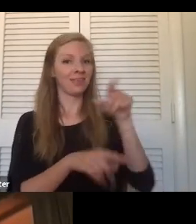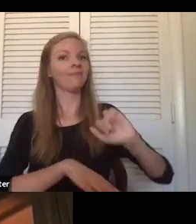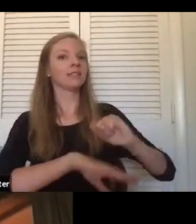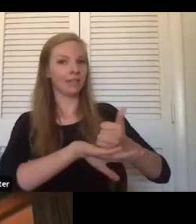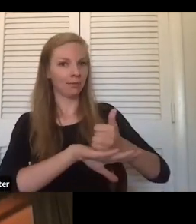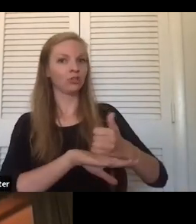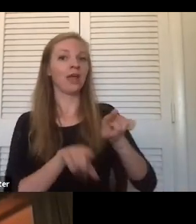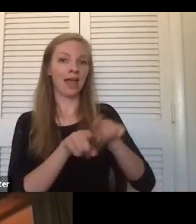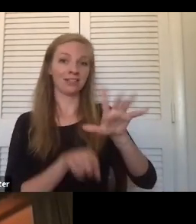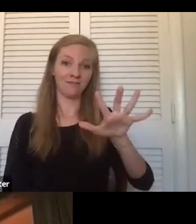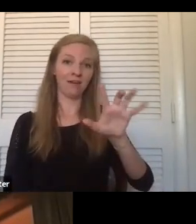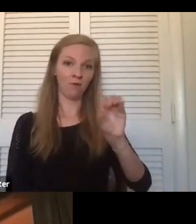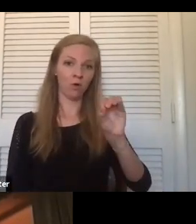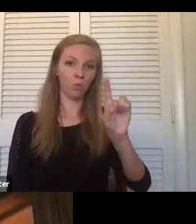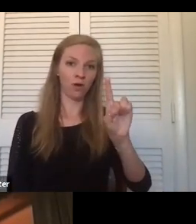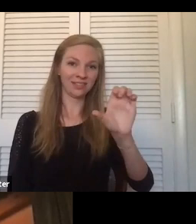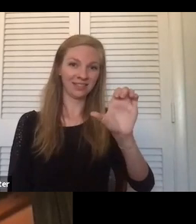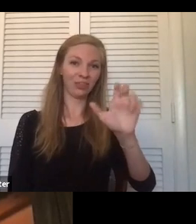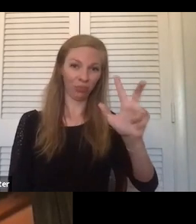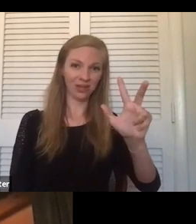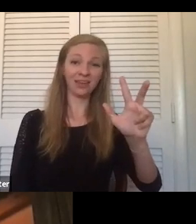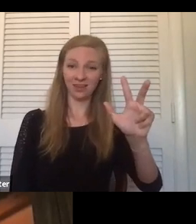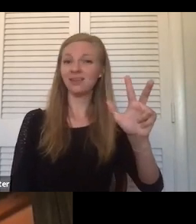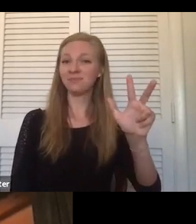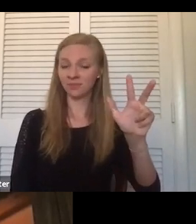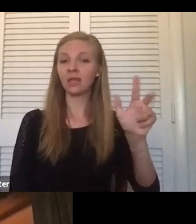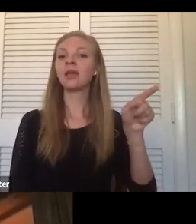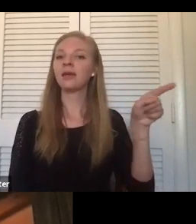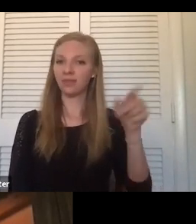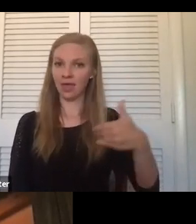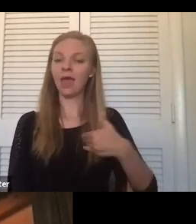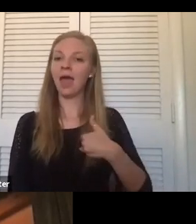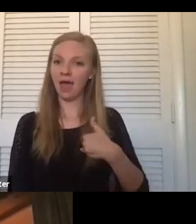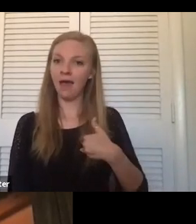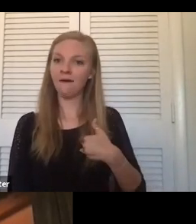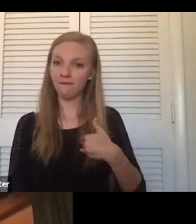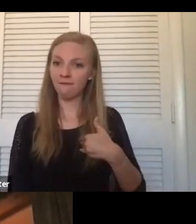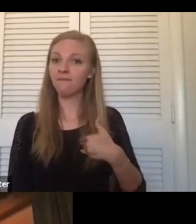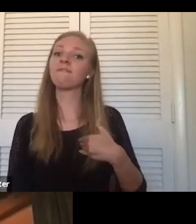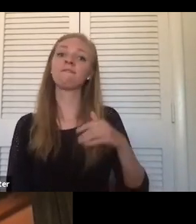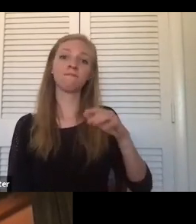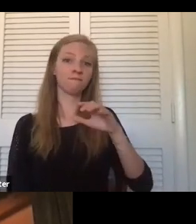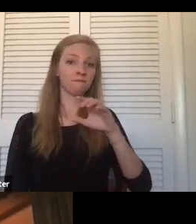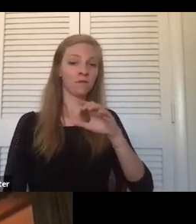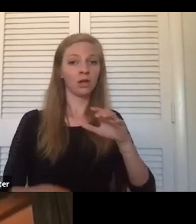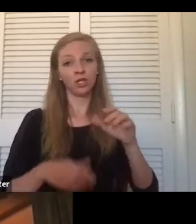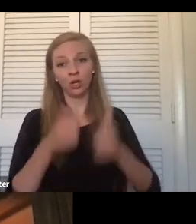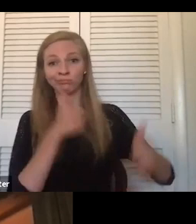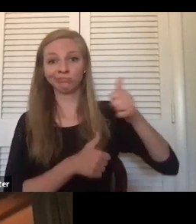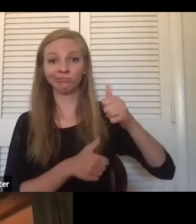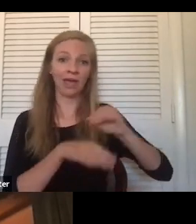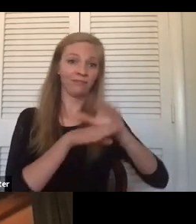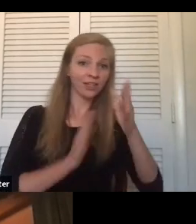50123 and they have, uh, they have a board, you know, they have officers, they have advisors, they give